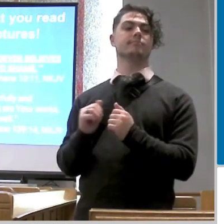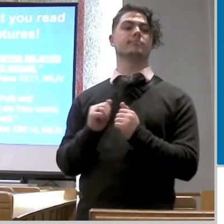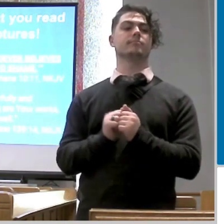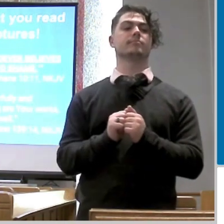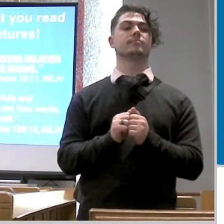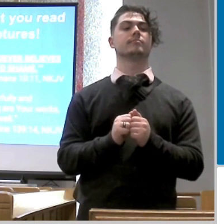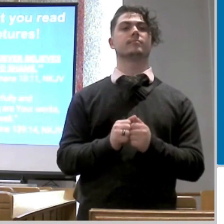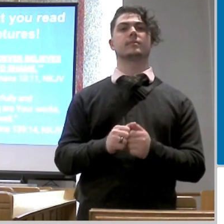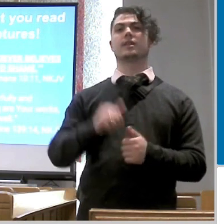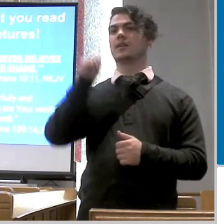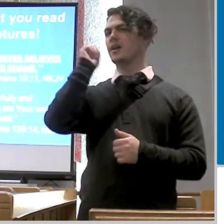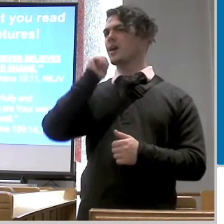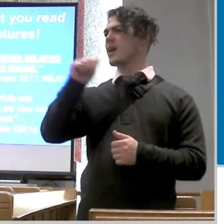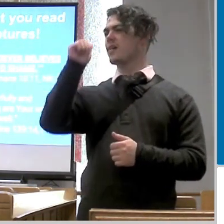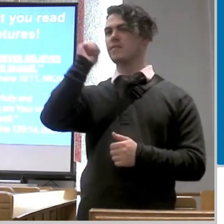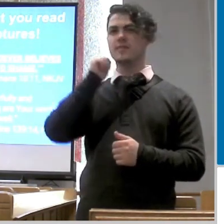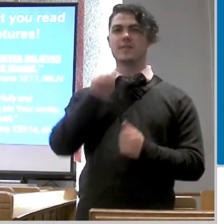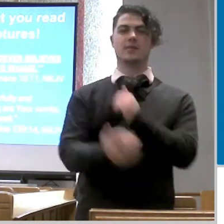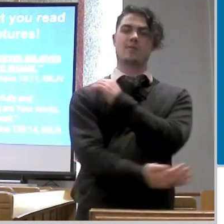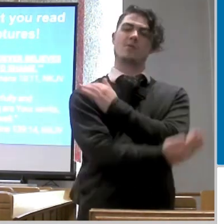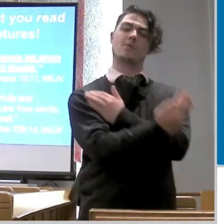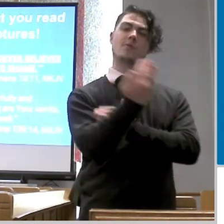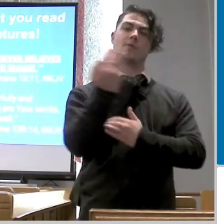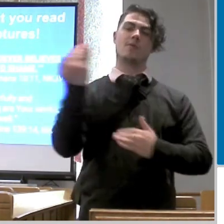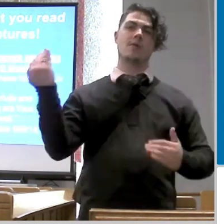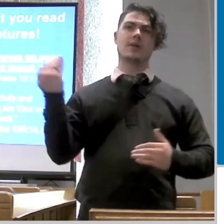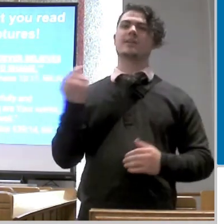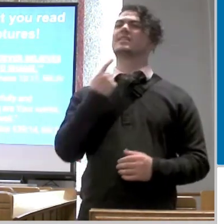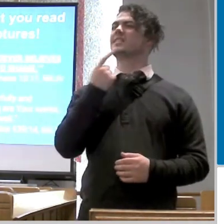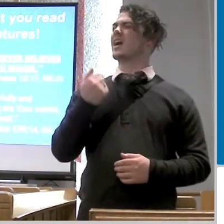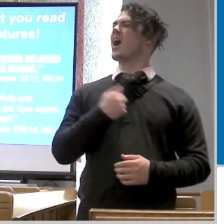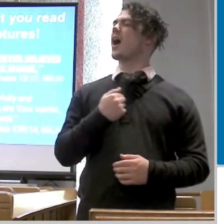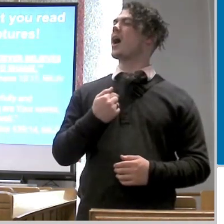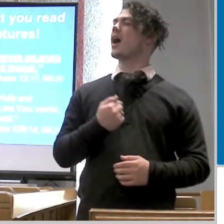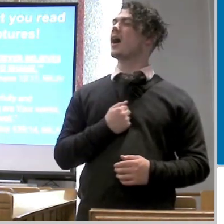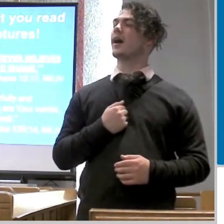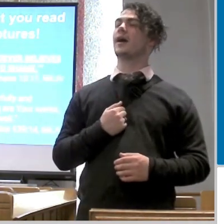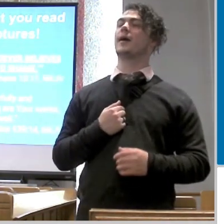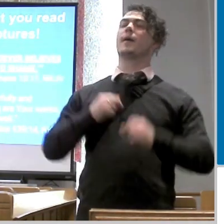every morning should wake up in the morning and say i am wonderful